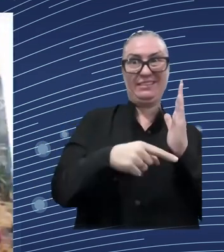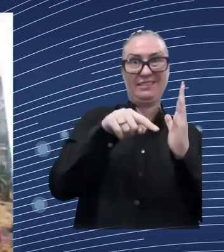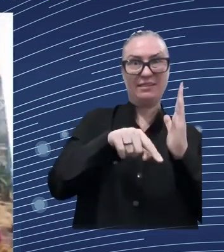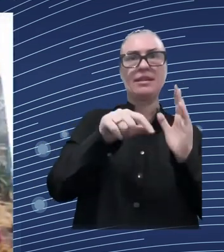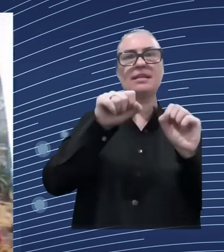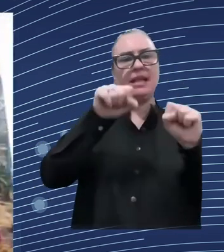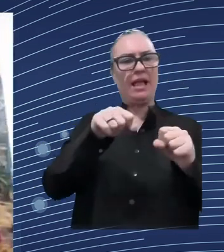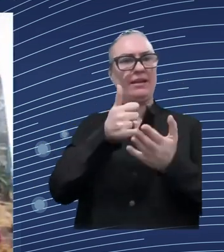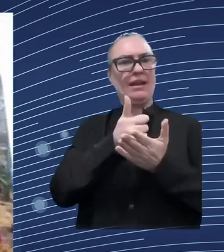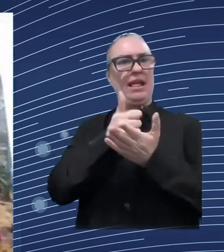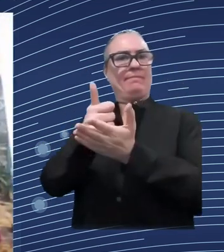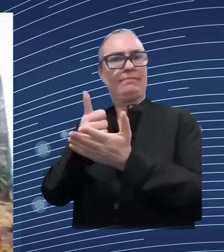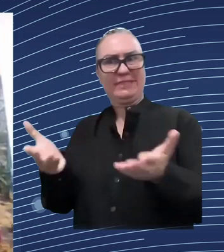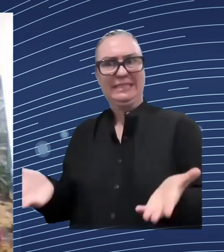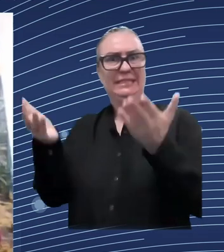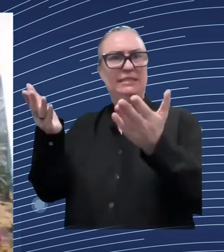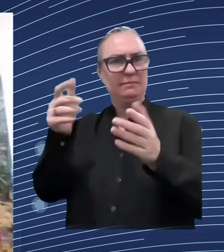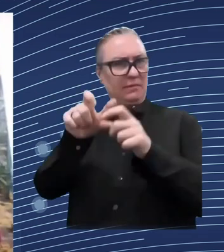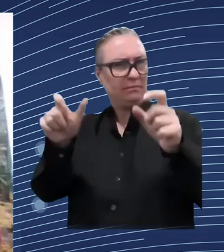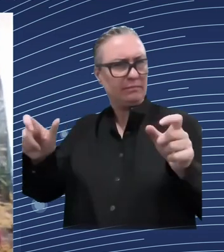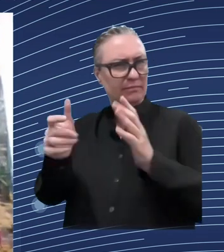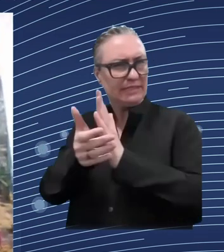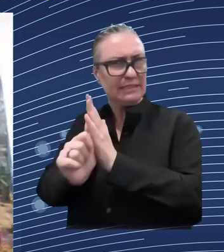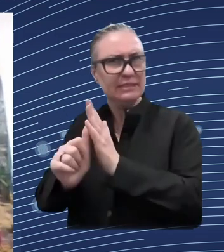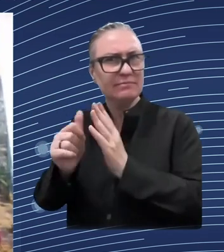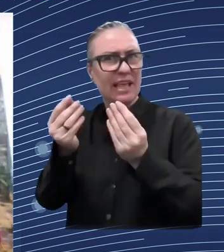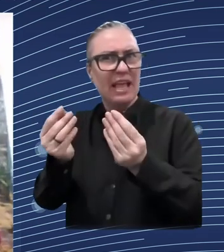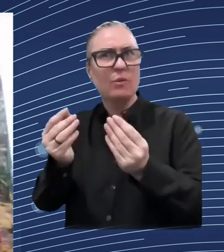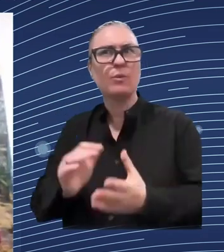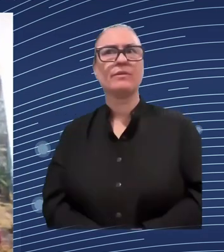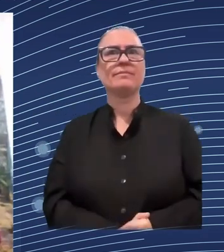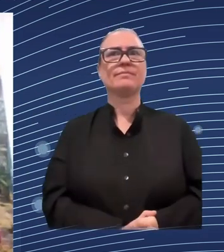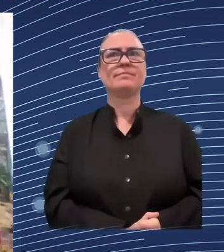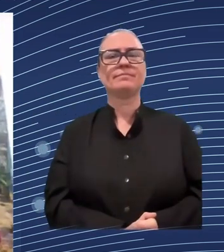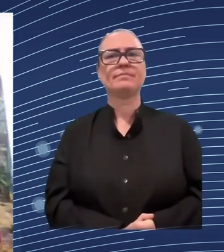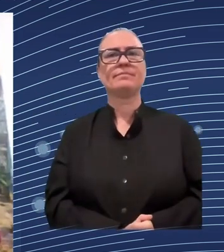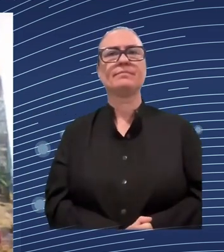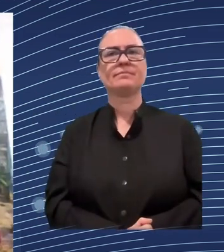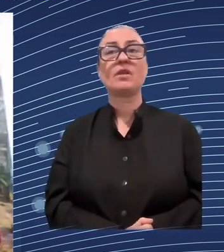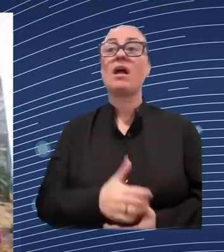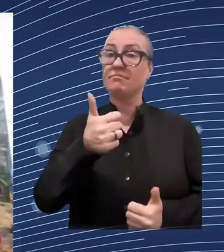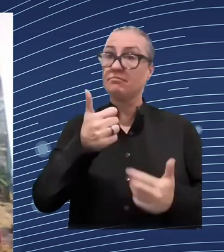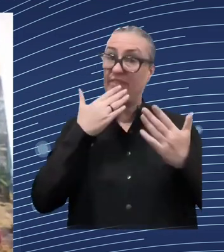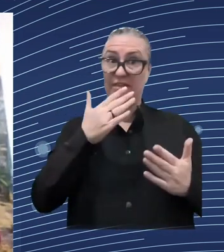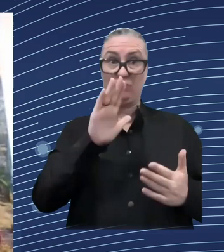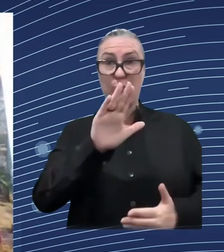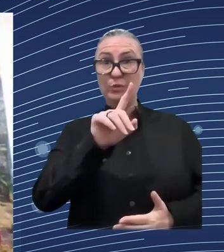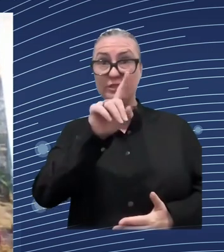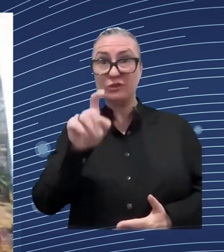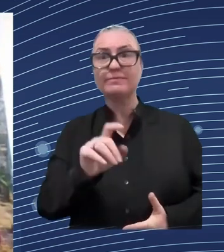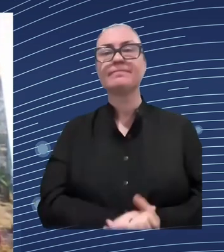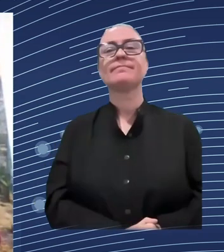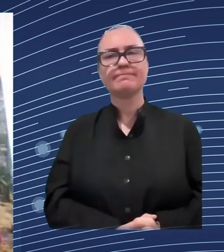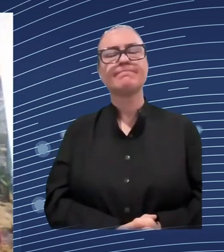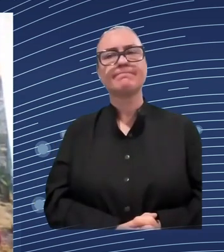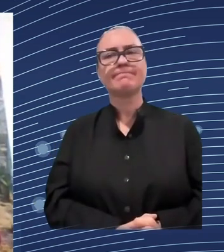to say that in ukraine the main uh driver of the uh creating digital solutions is the ministry